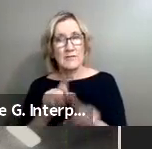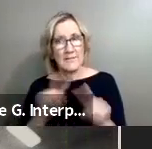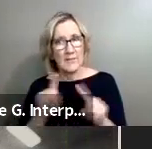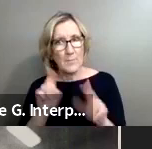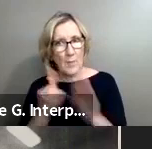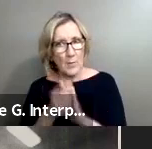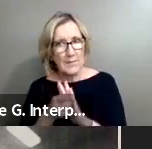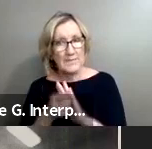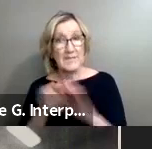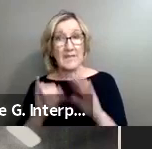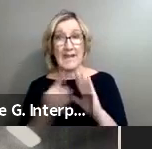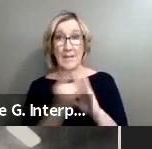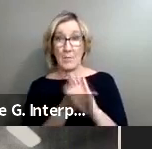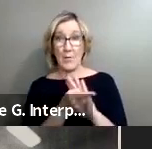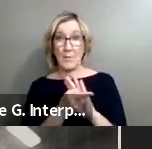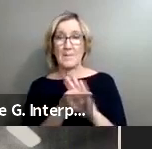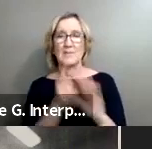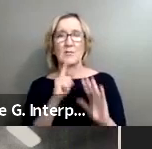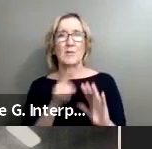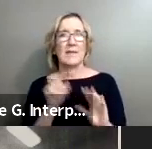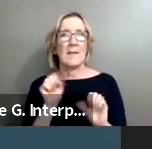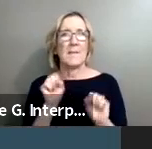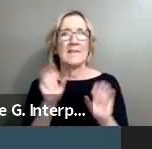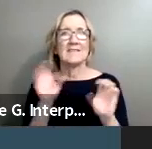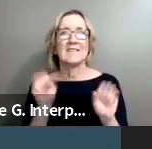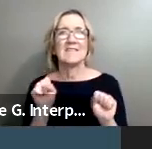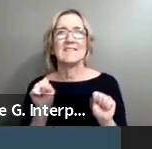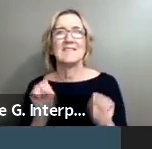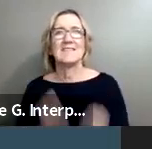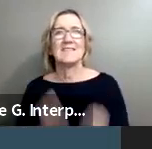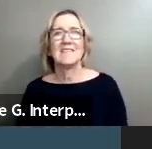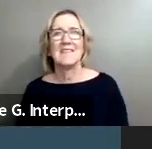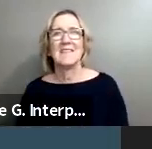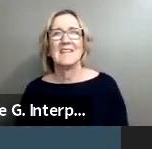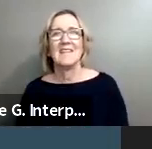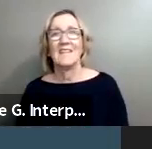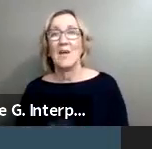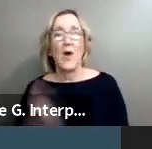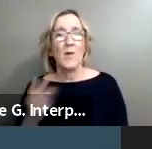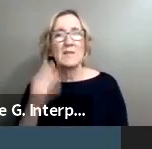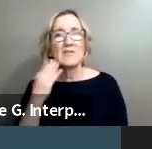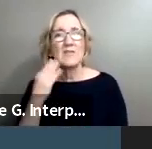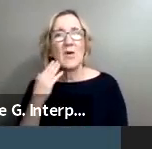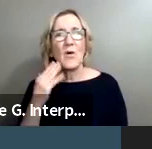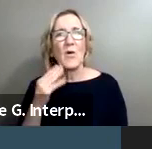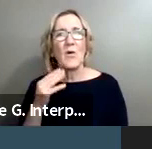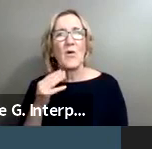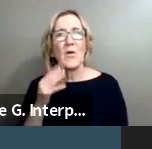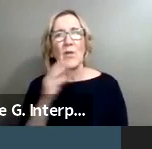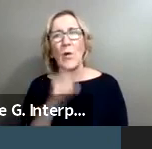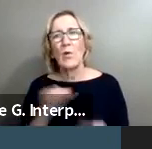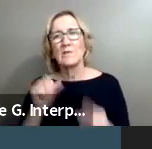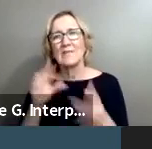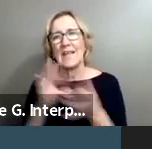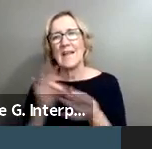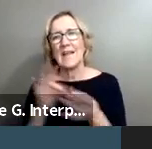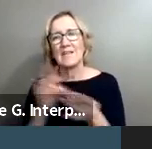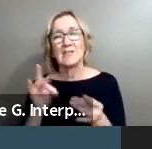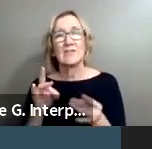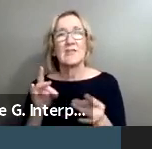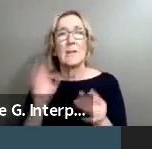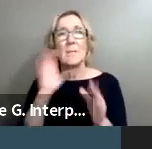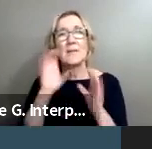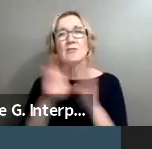this moment is pretty amazing. And then we always know the old adage, a picture is worth a thousand words.